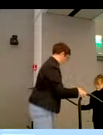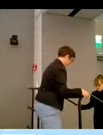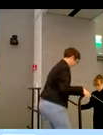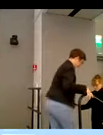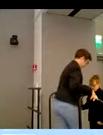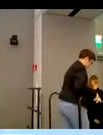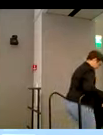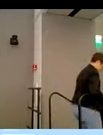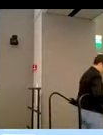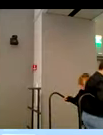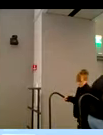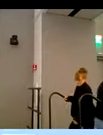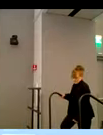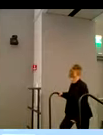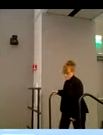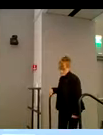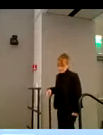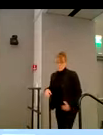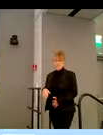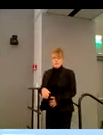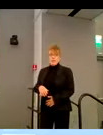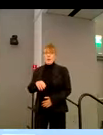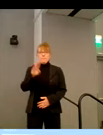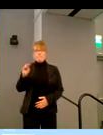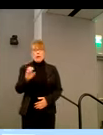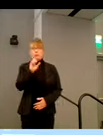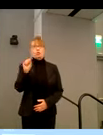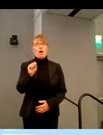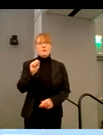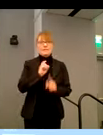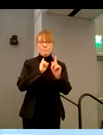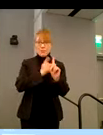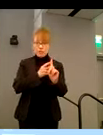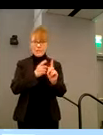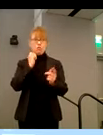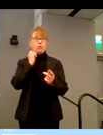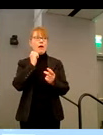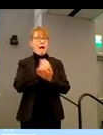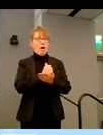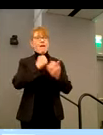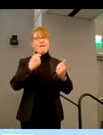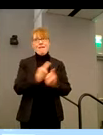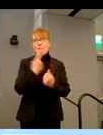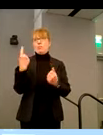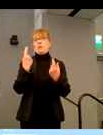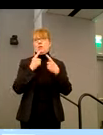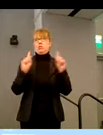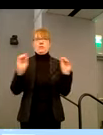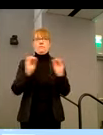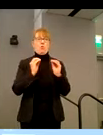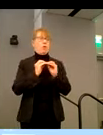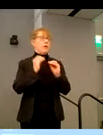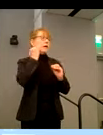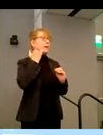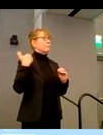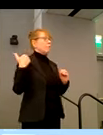person and organization in the world achieve more. And so if we are allowing folks who, you know, may have had accessibility